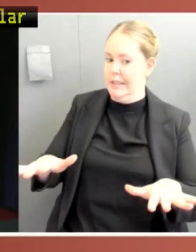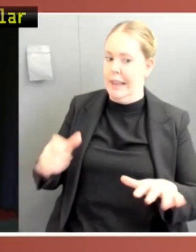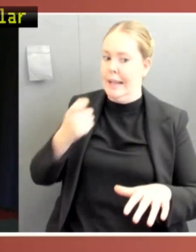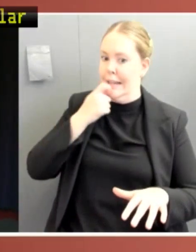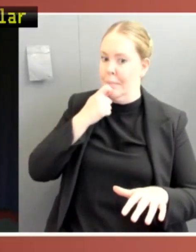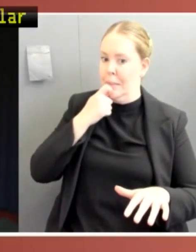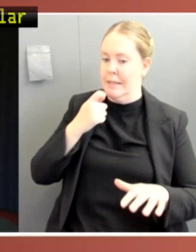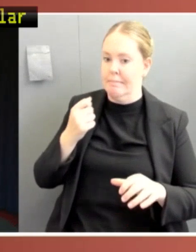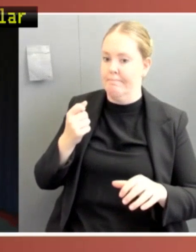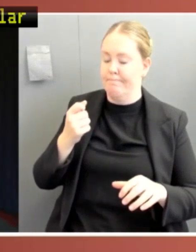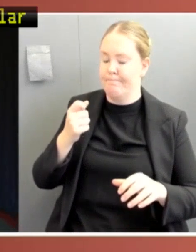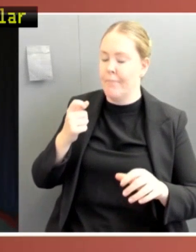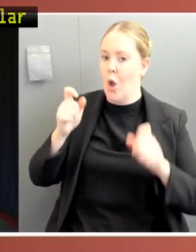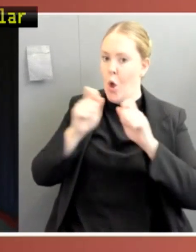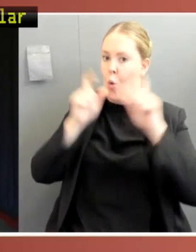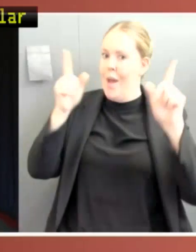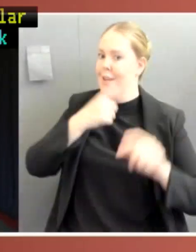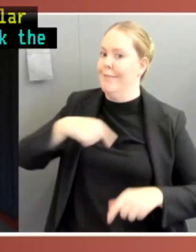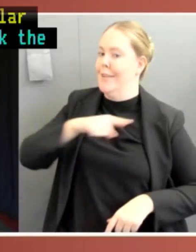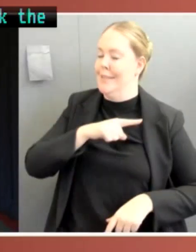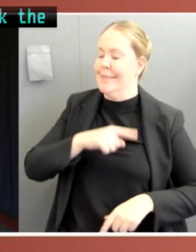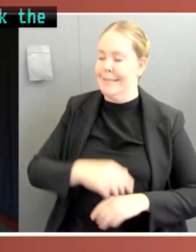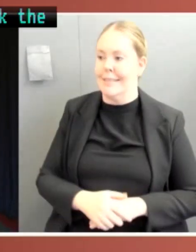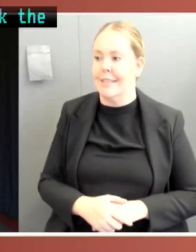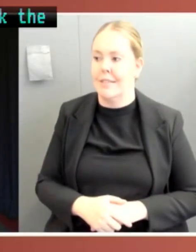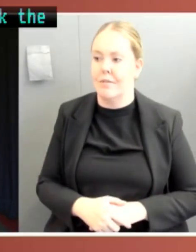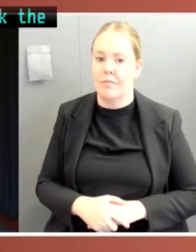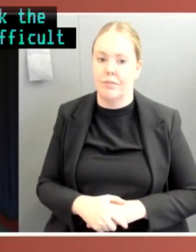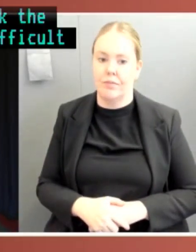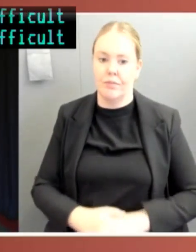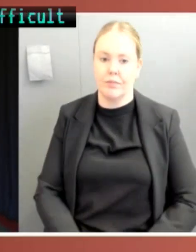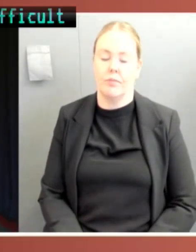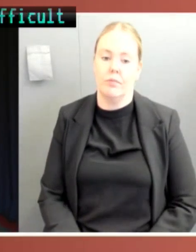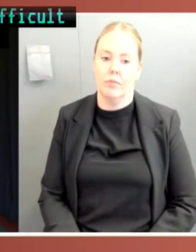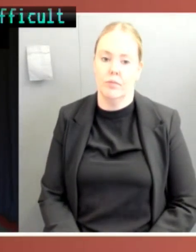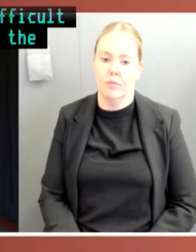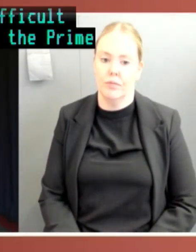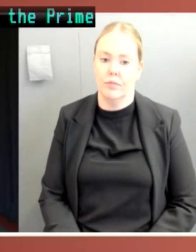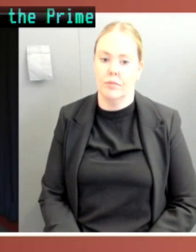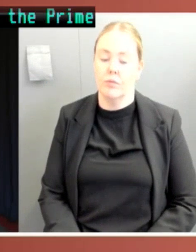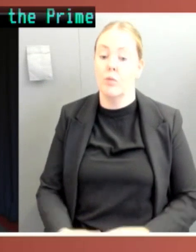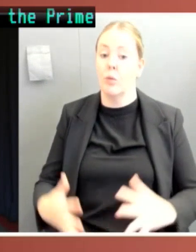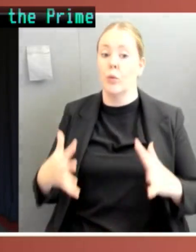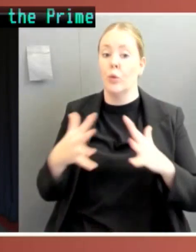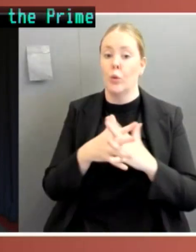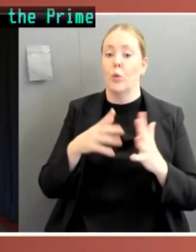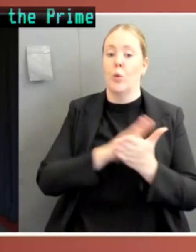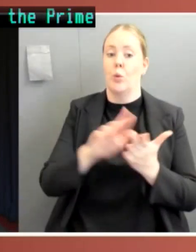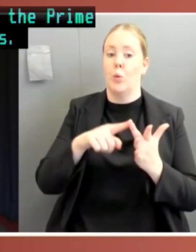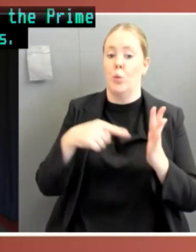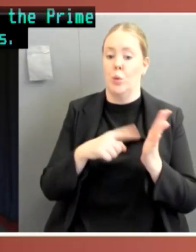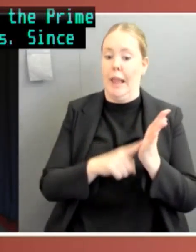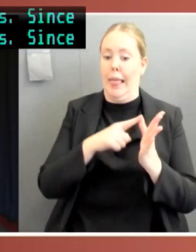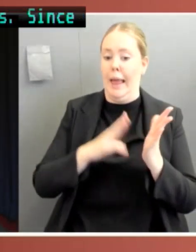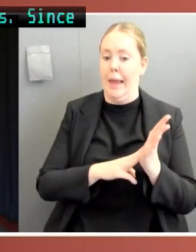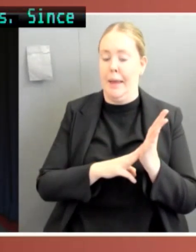to tell the Prime Minister no in these cases. think ever since the Whitlam dismissal, particularly the Governor-General's role essentially is just to do what